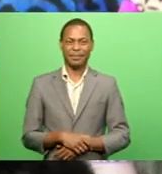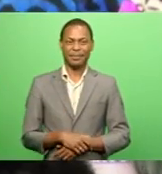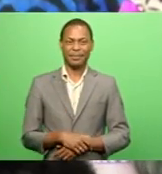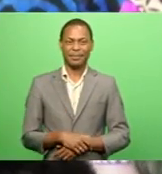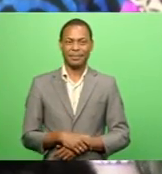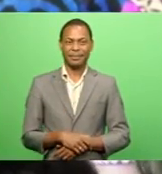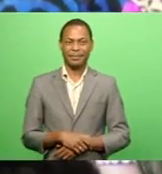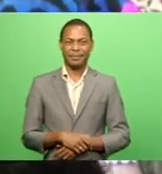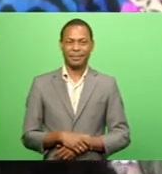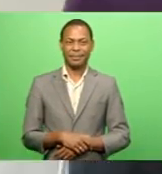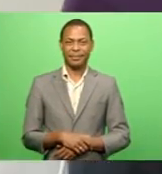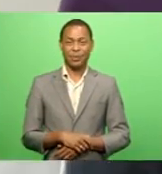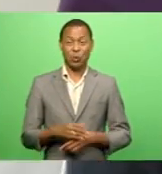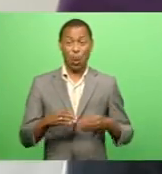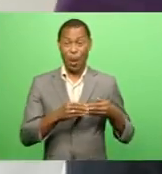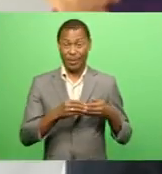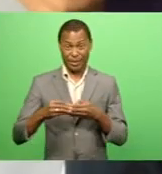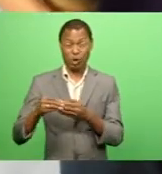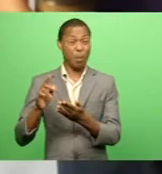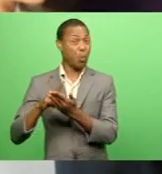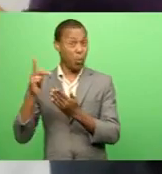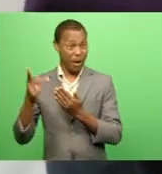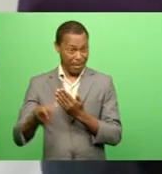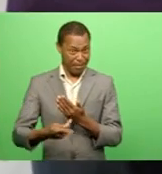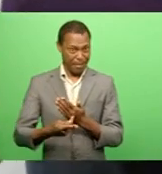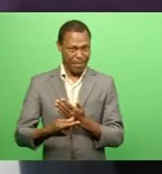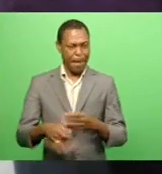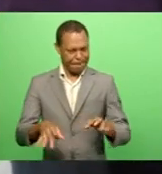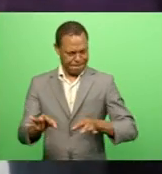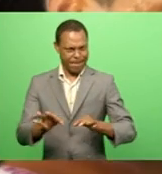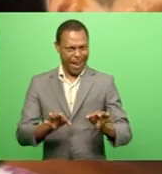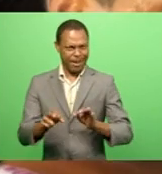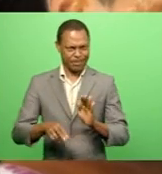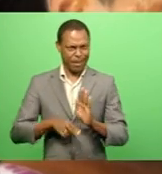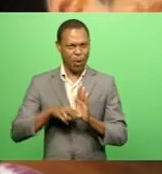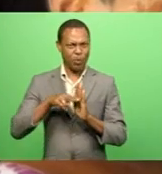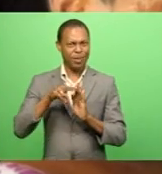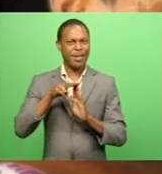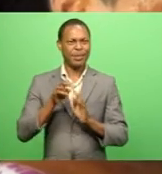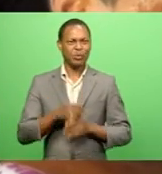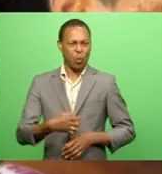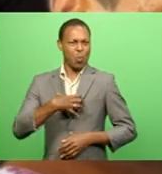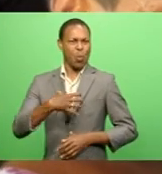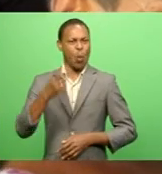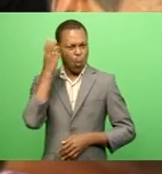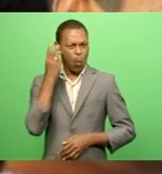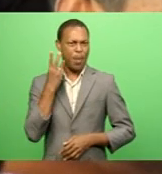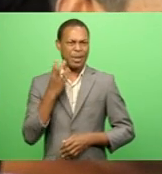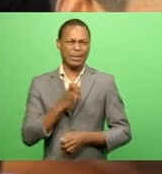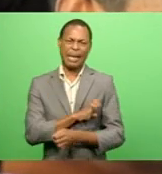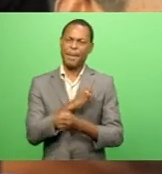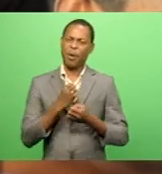A leadership program is also being planned by the resort Which will ensure more women are empowered